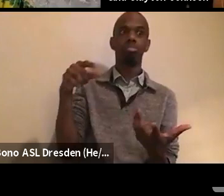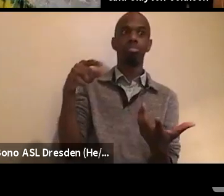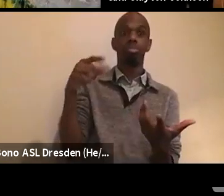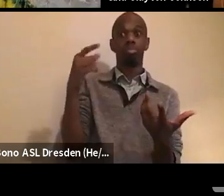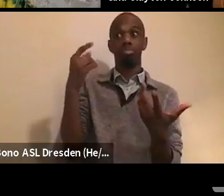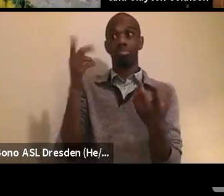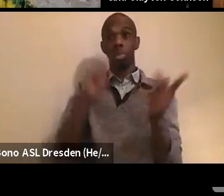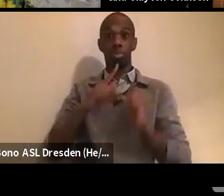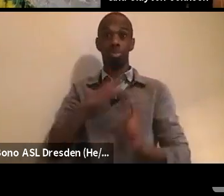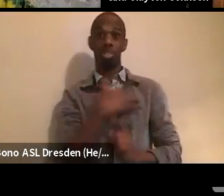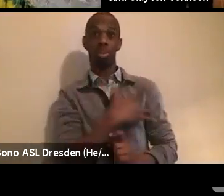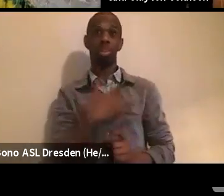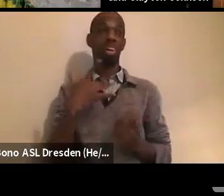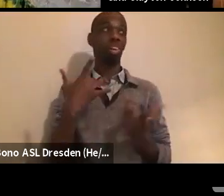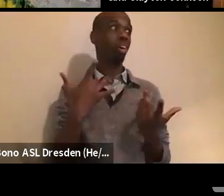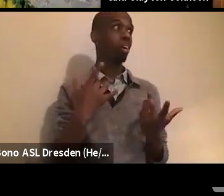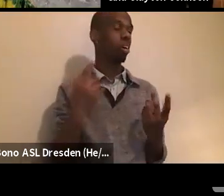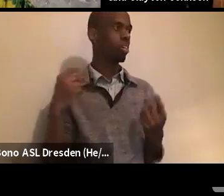that's your fault, not ours.